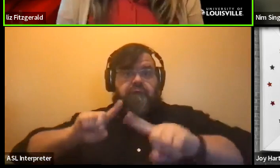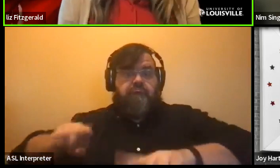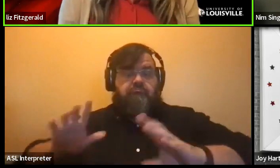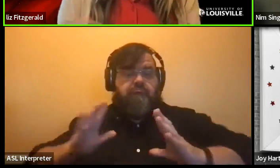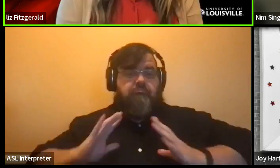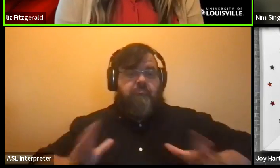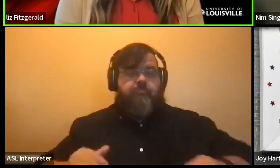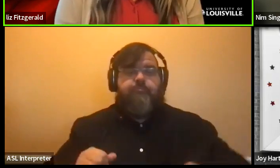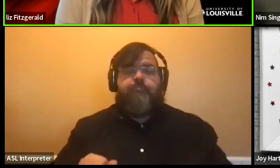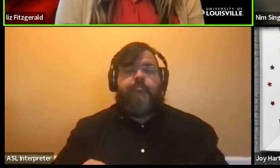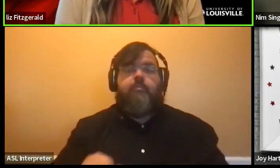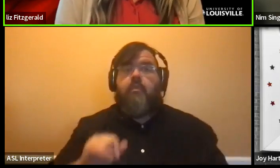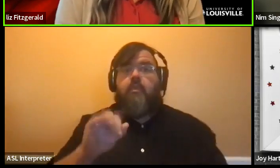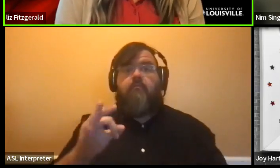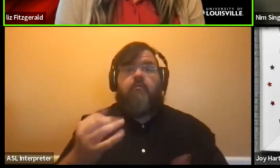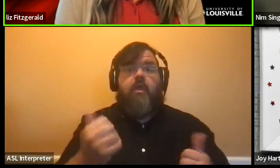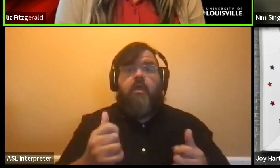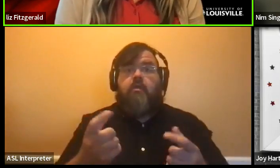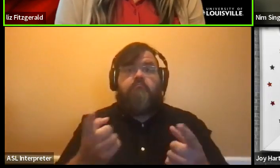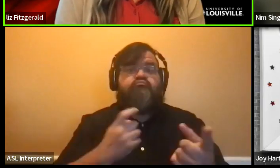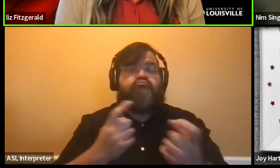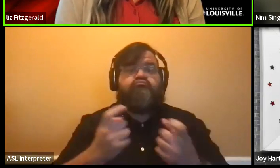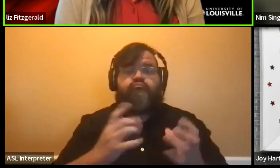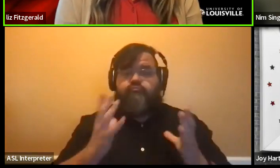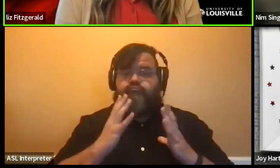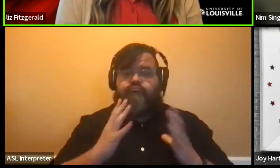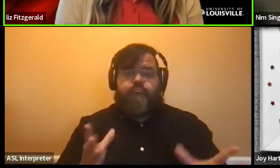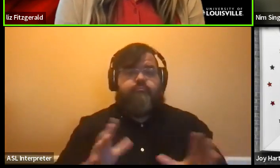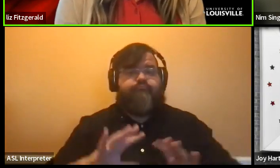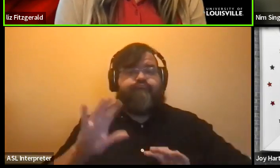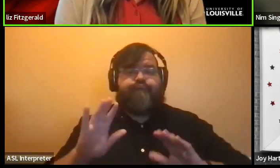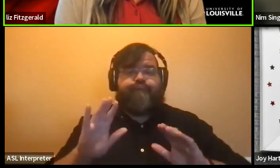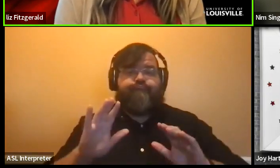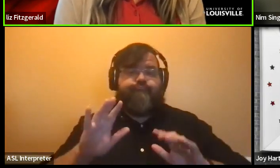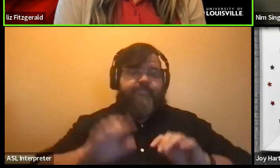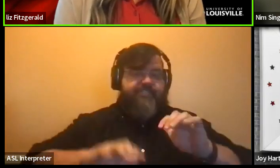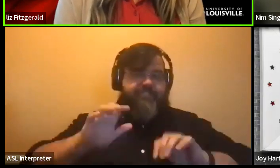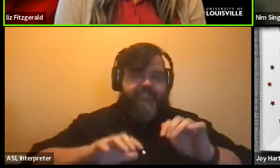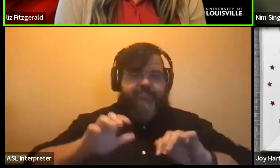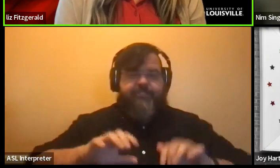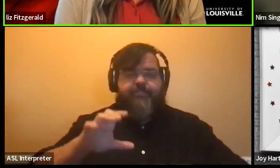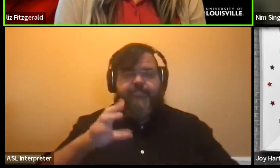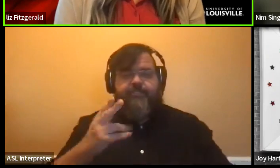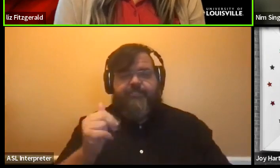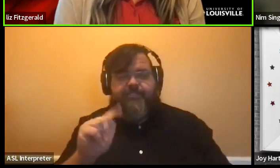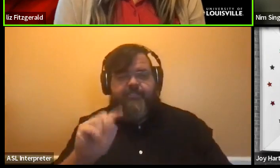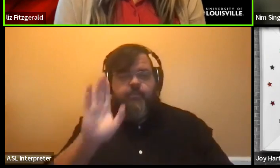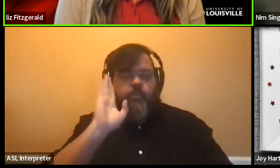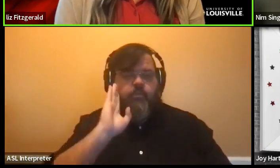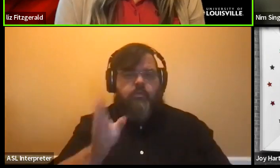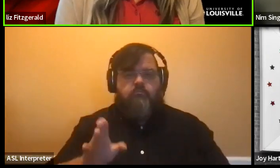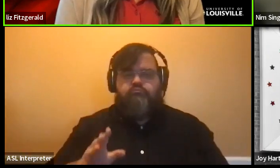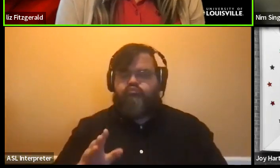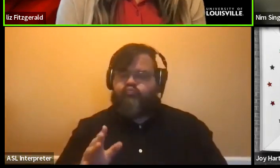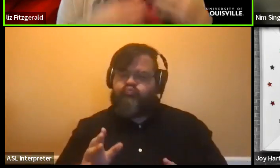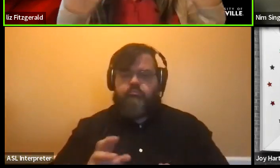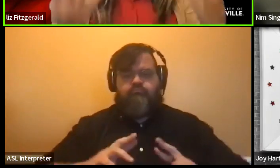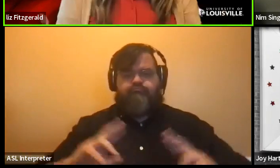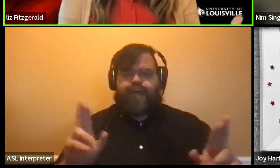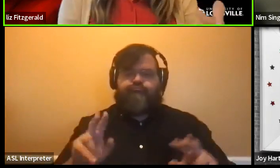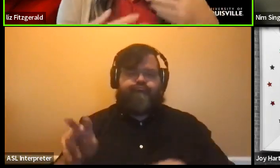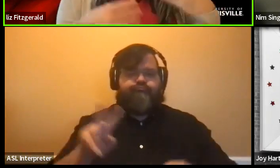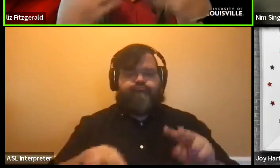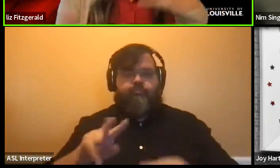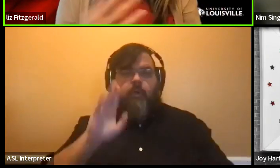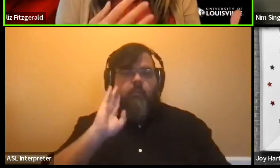session, we invite you to put them in the chat. We'll be monitoring the chat. So please, and we'll be